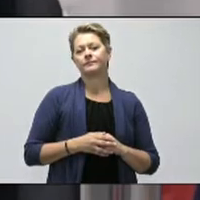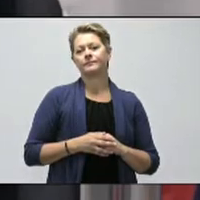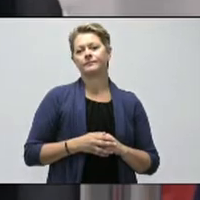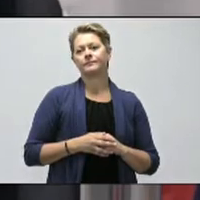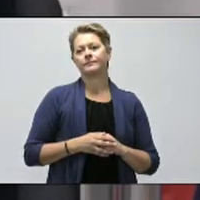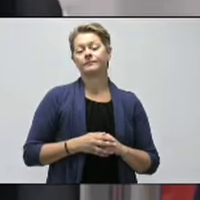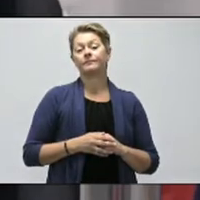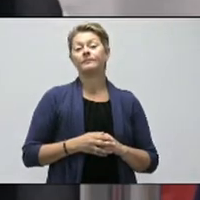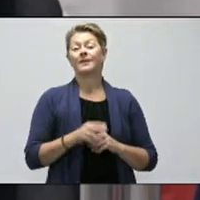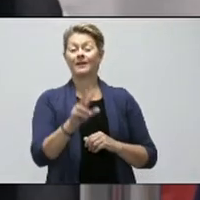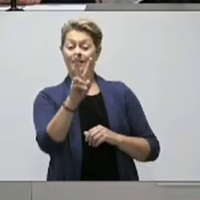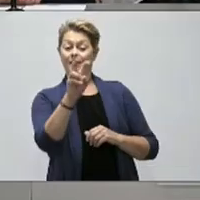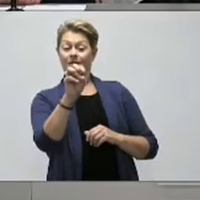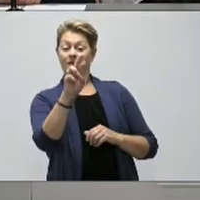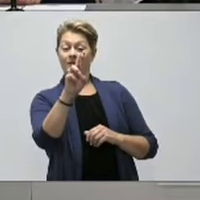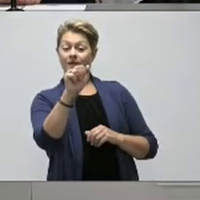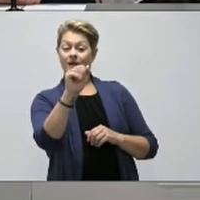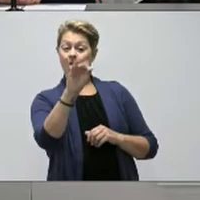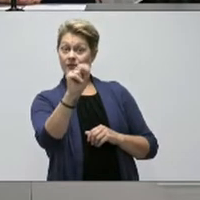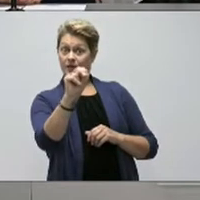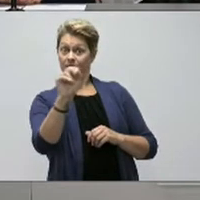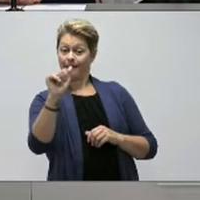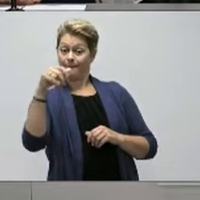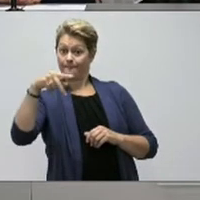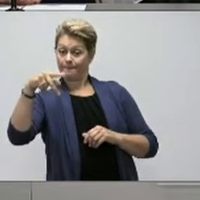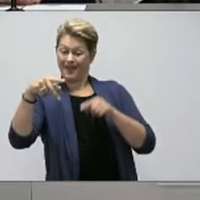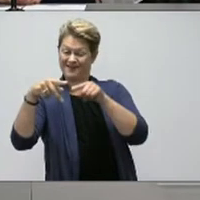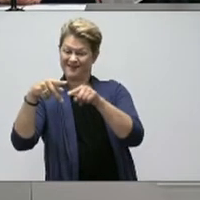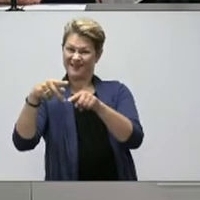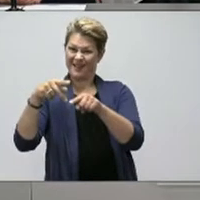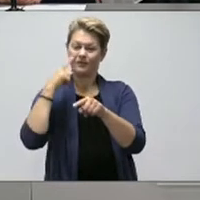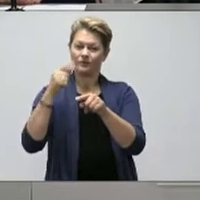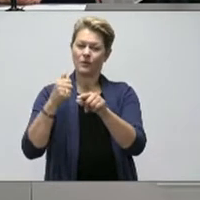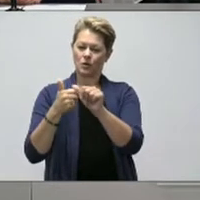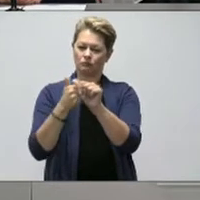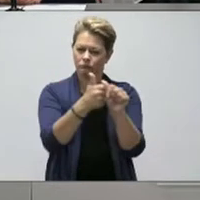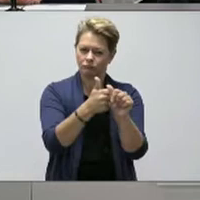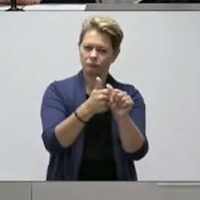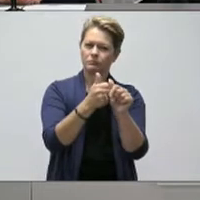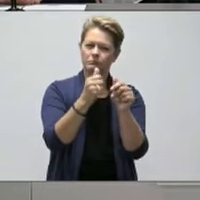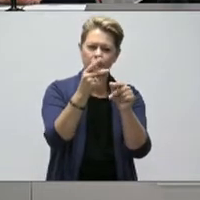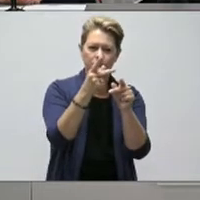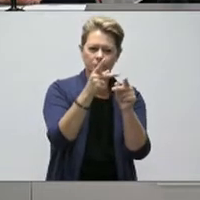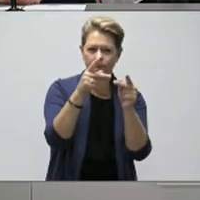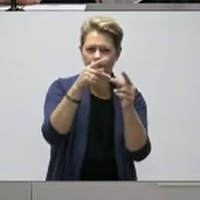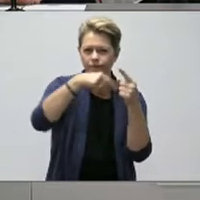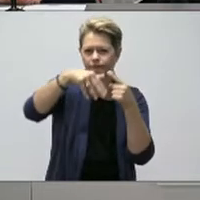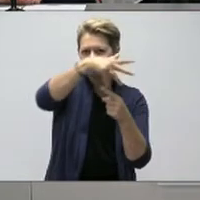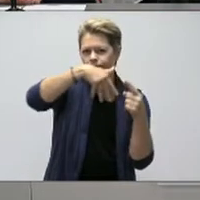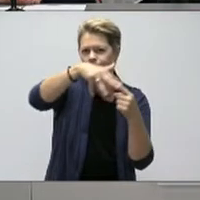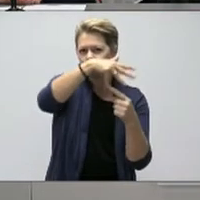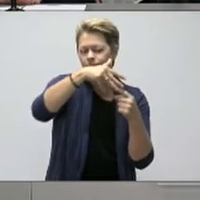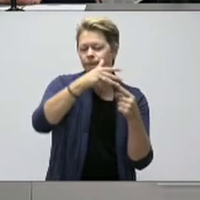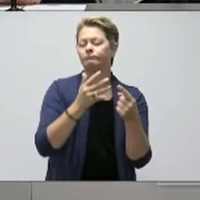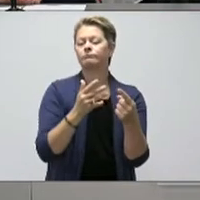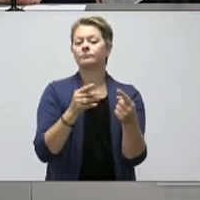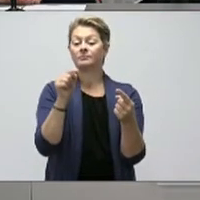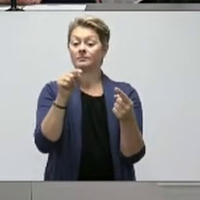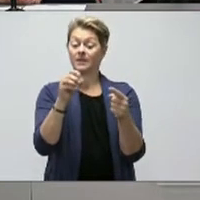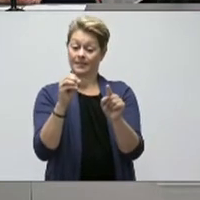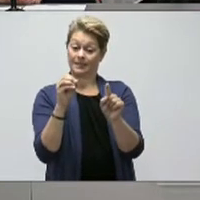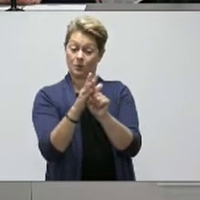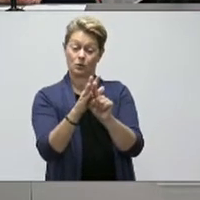And the Verifint app that was initially being developed is for the tracing app, whereas the COVID alert app sends an exposure